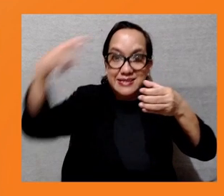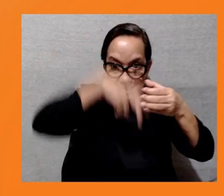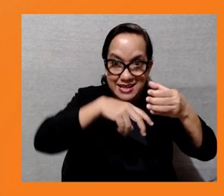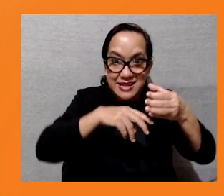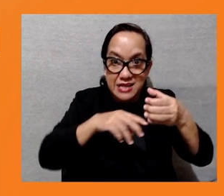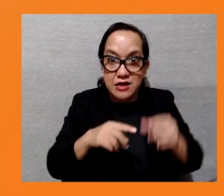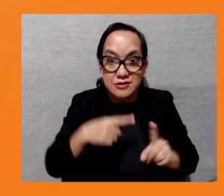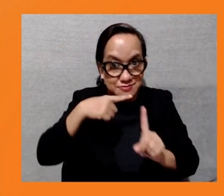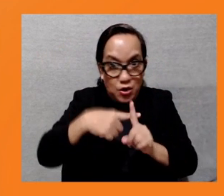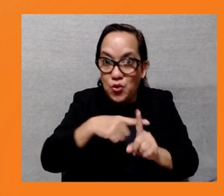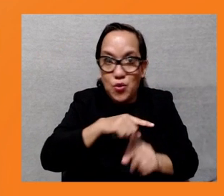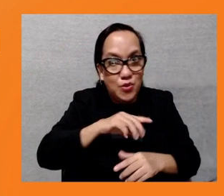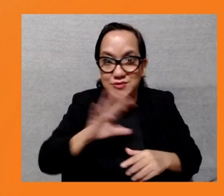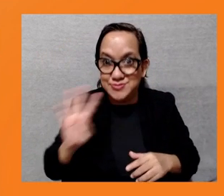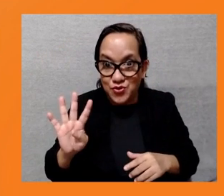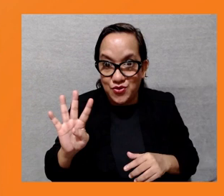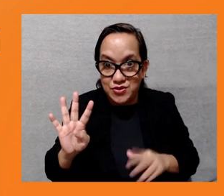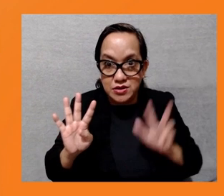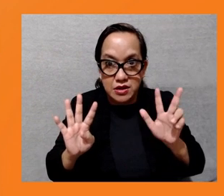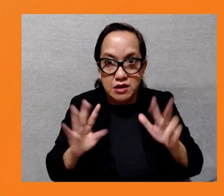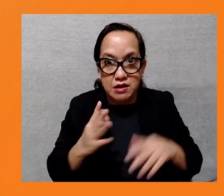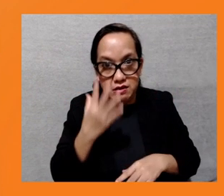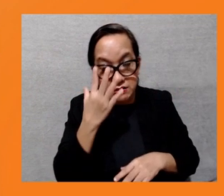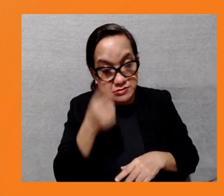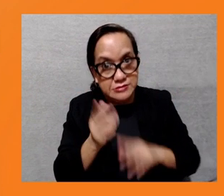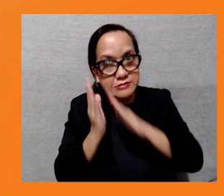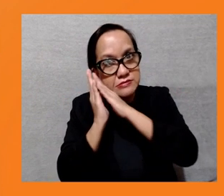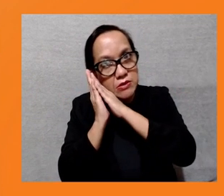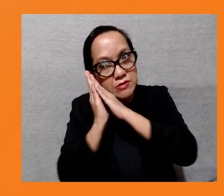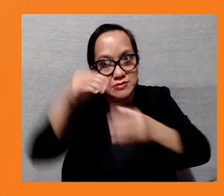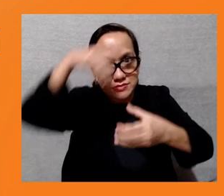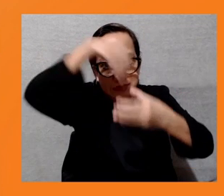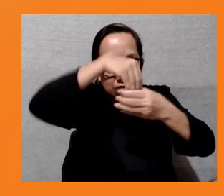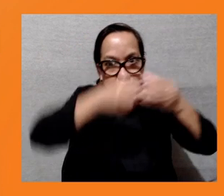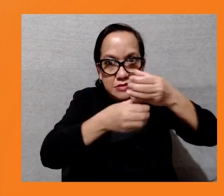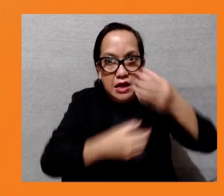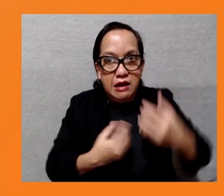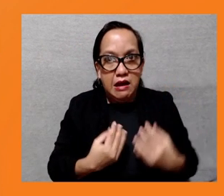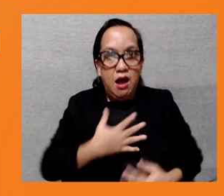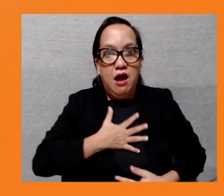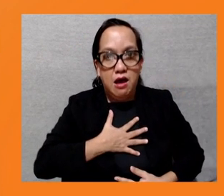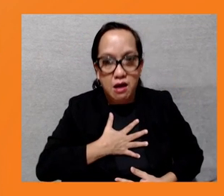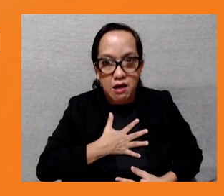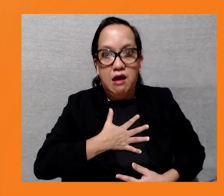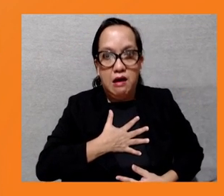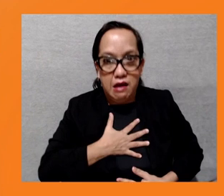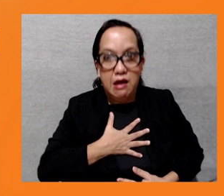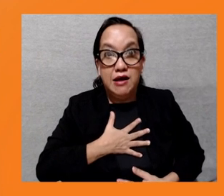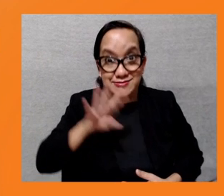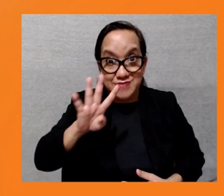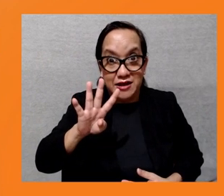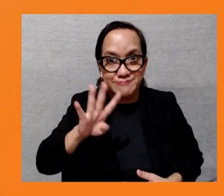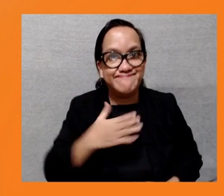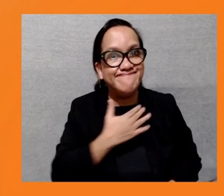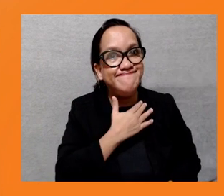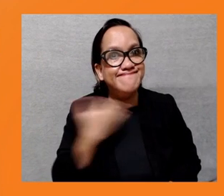asphyxiated to death. So the level of toxicity was so